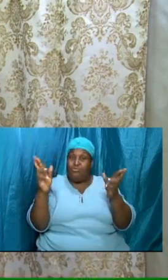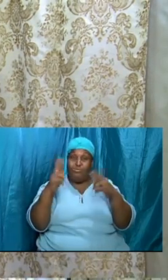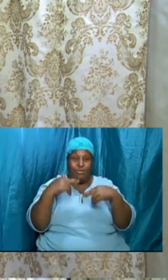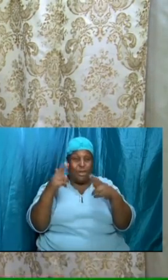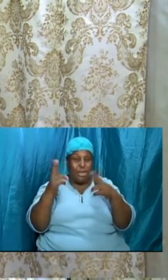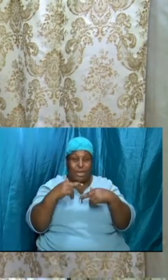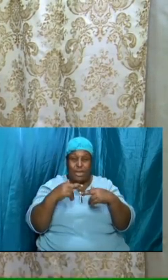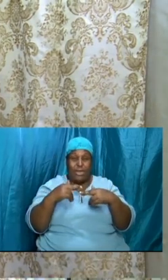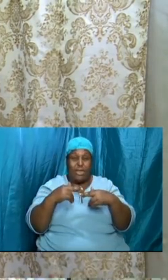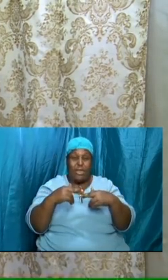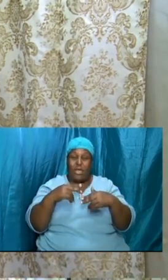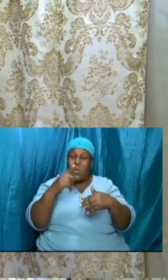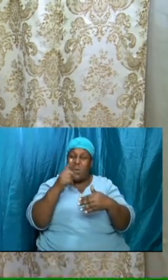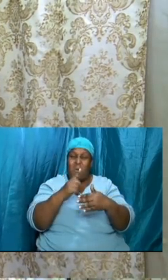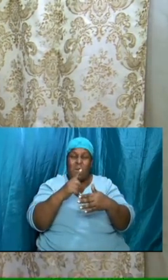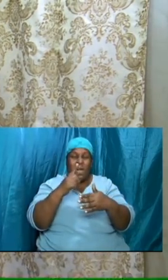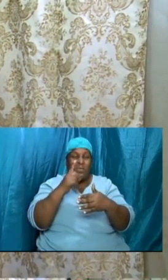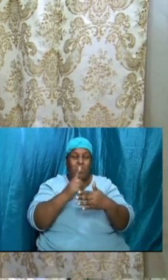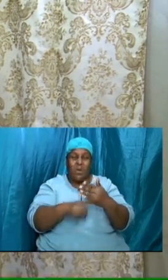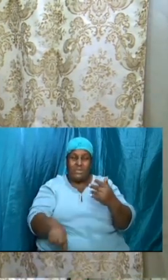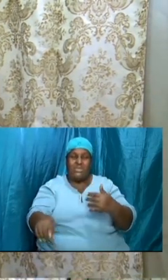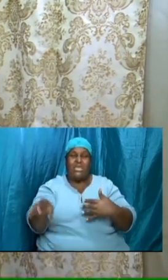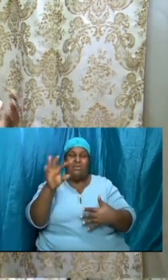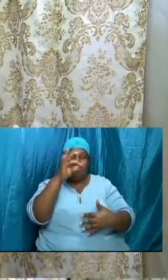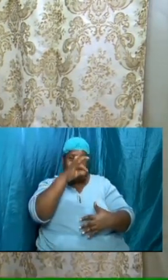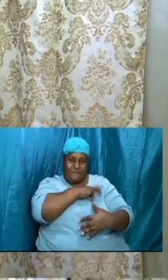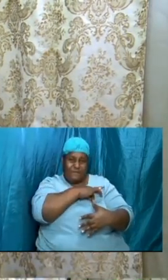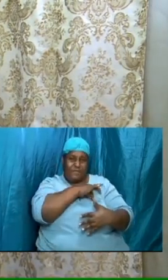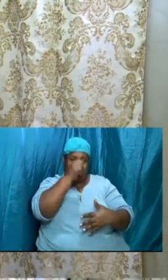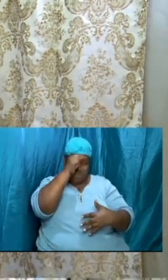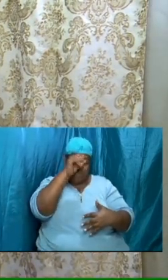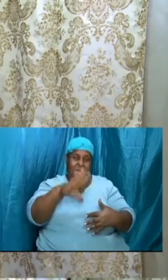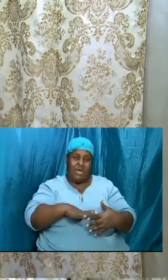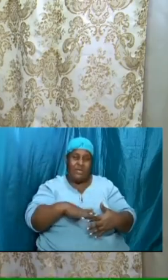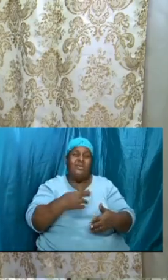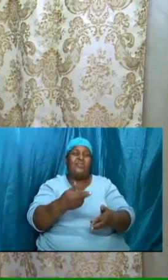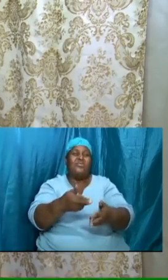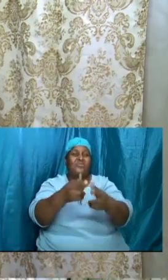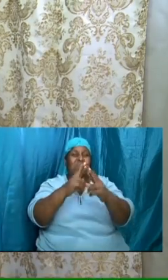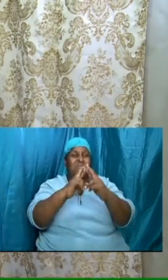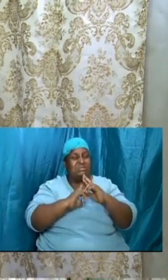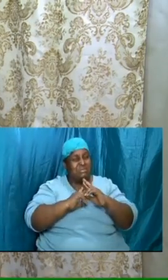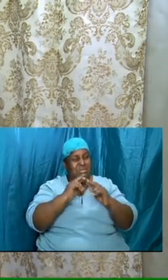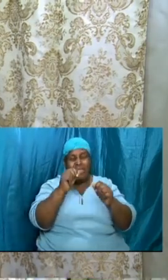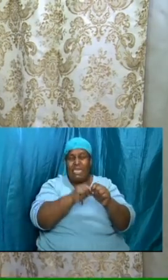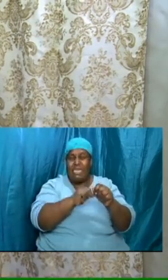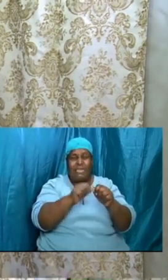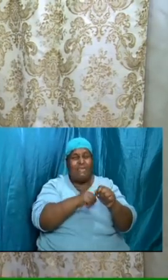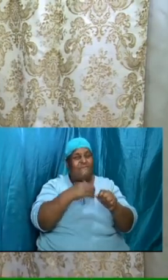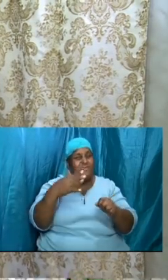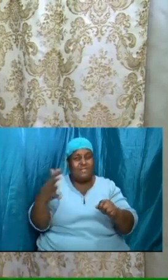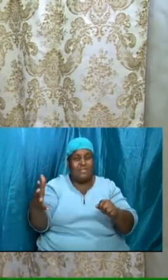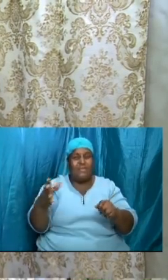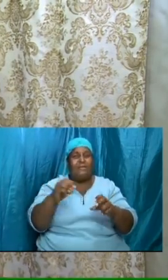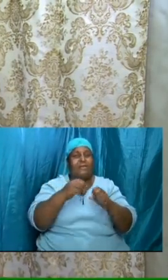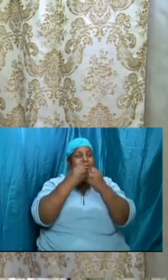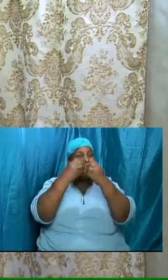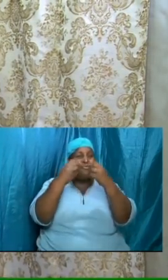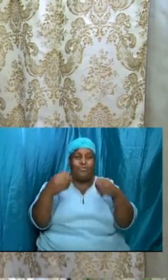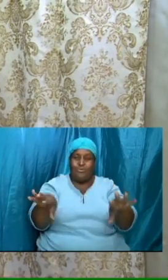it profit a man to gain everything and lose his own soul